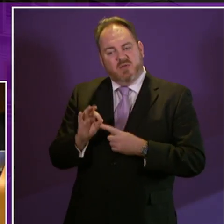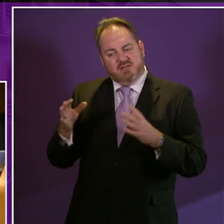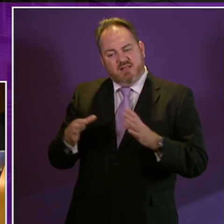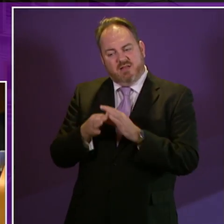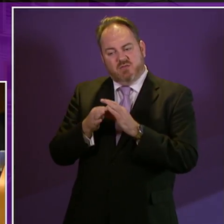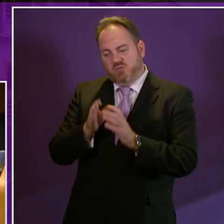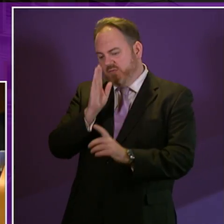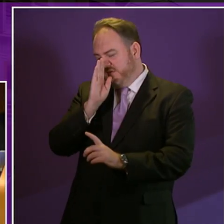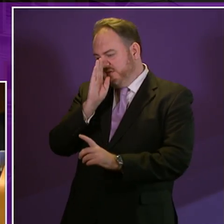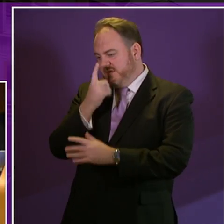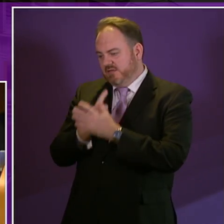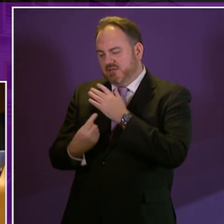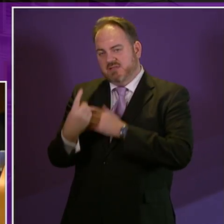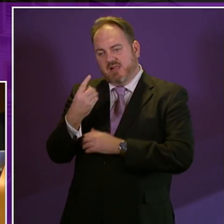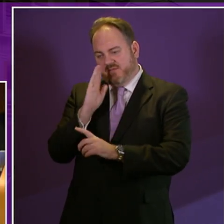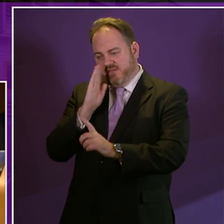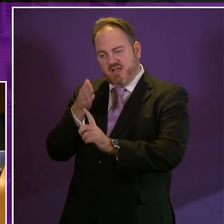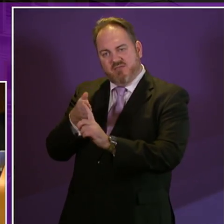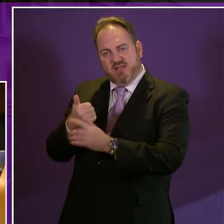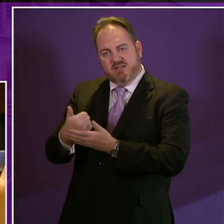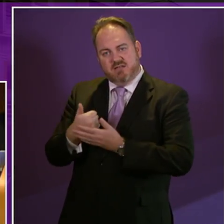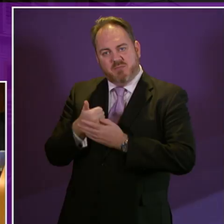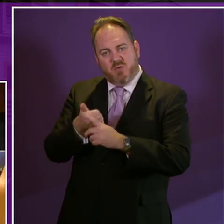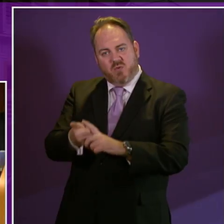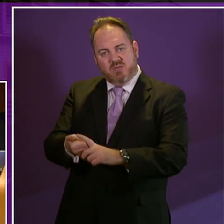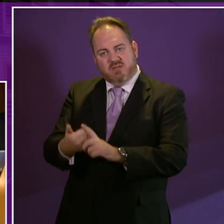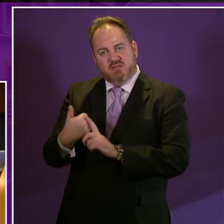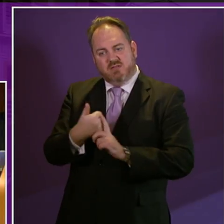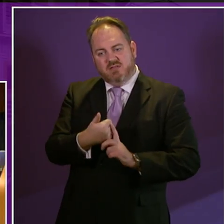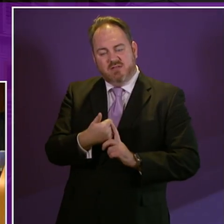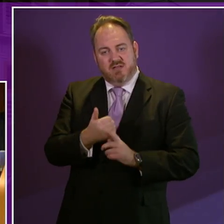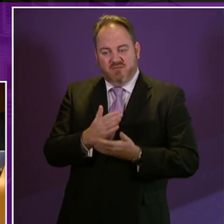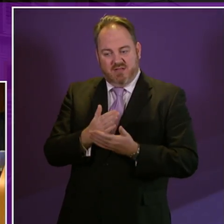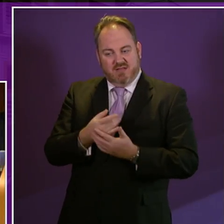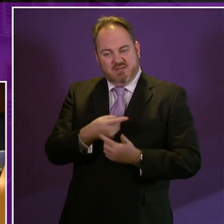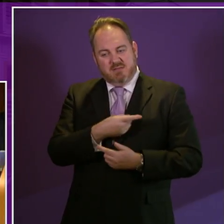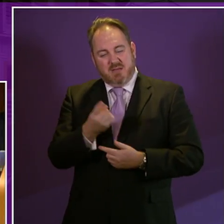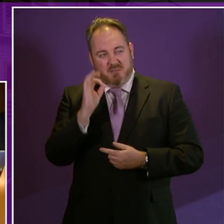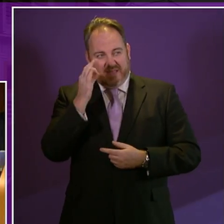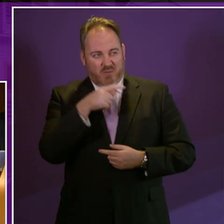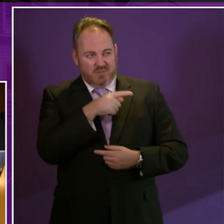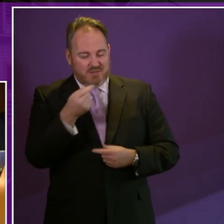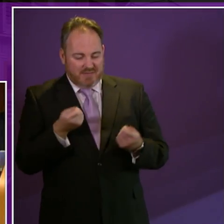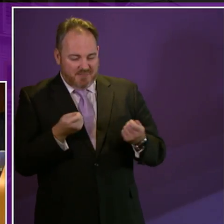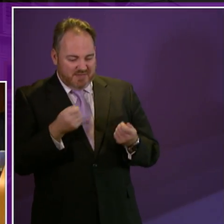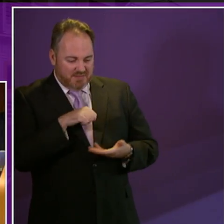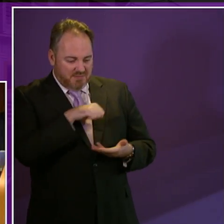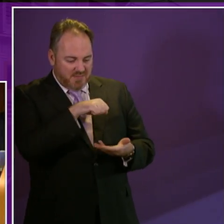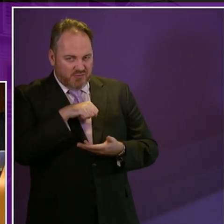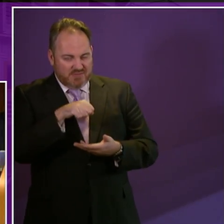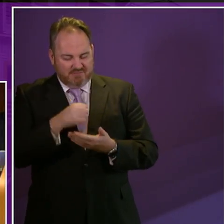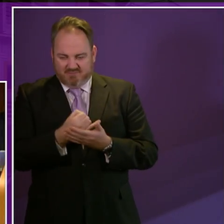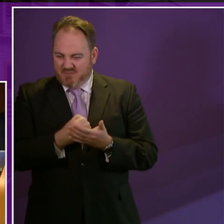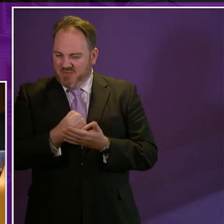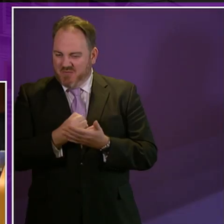support and I again the way some local authorities are administering it is very worrying for example in De Vries and